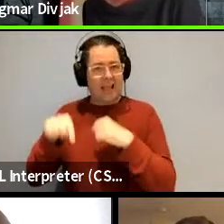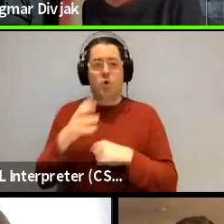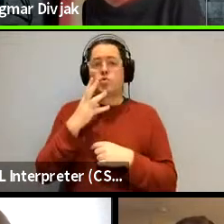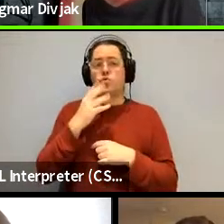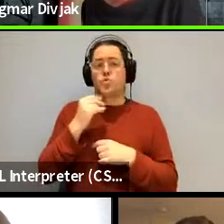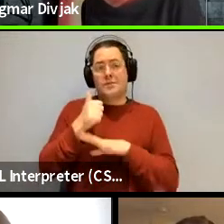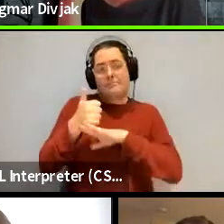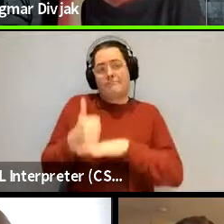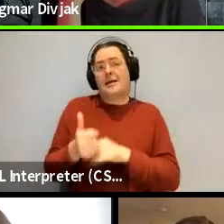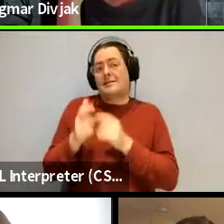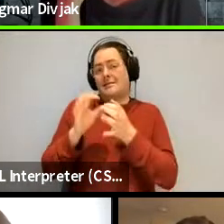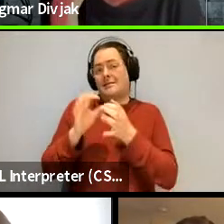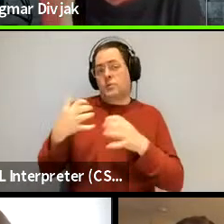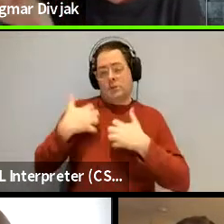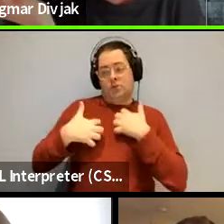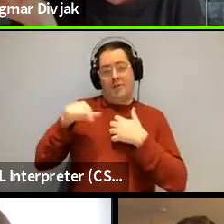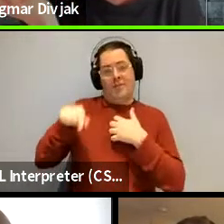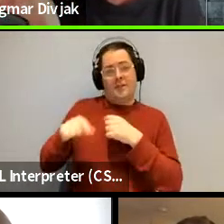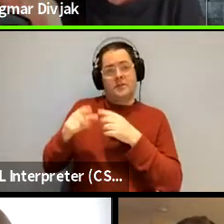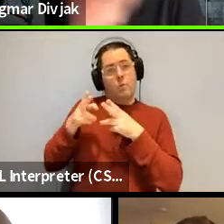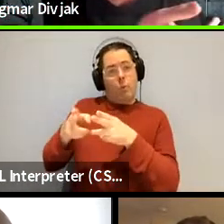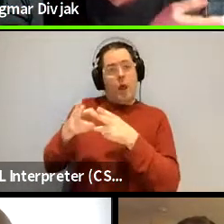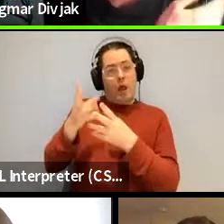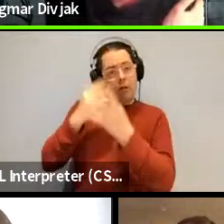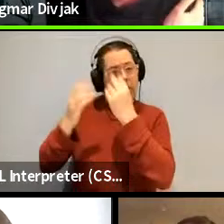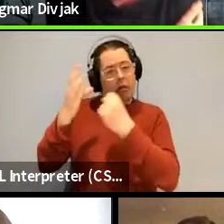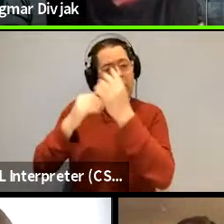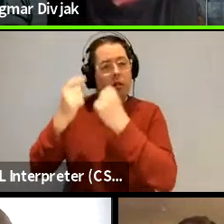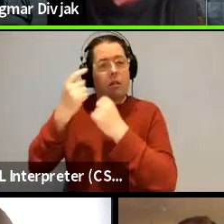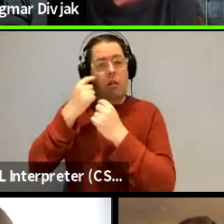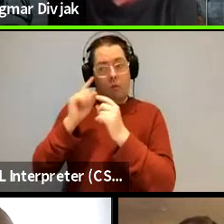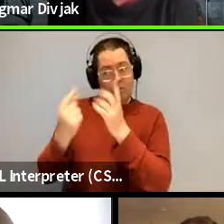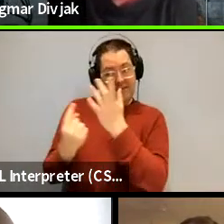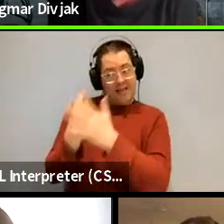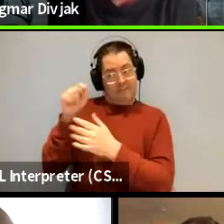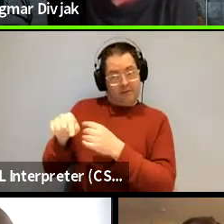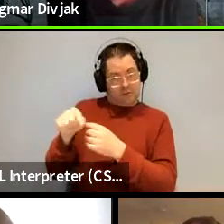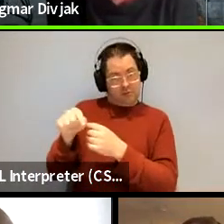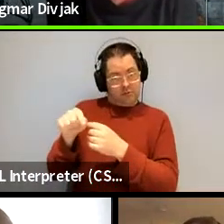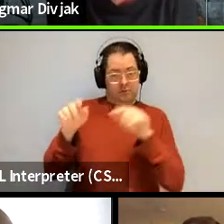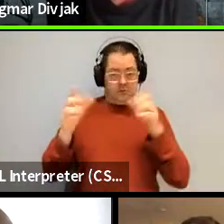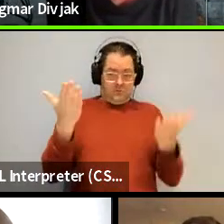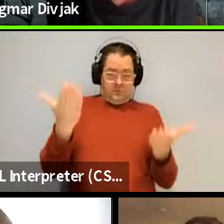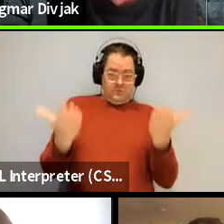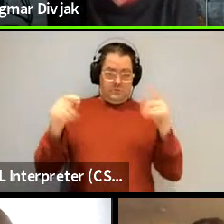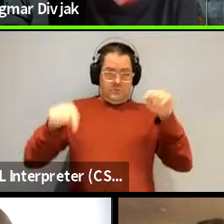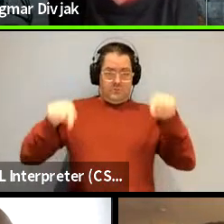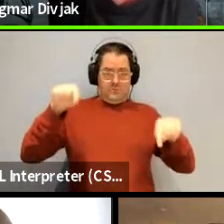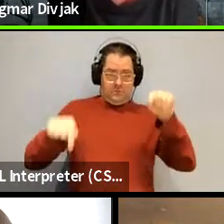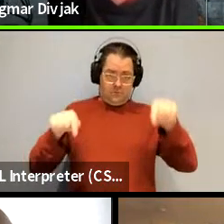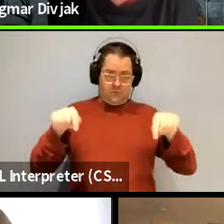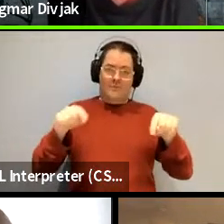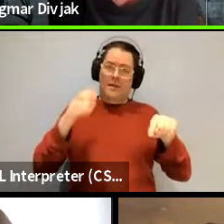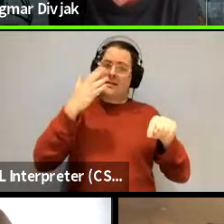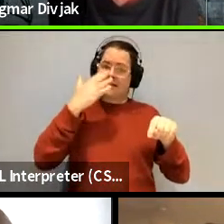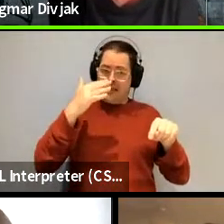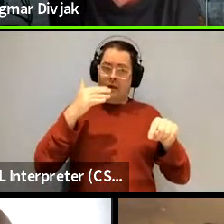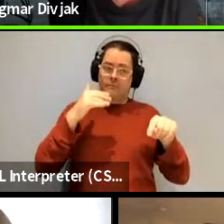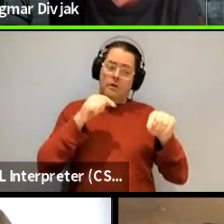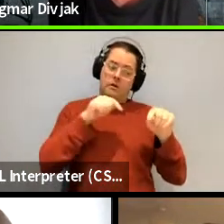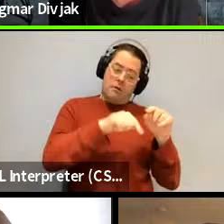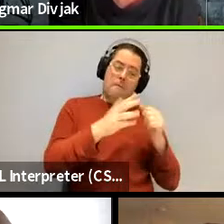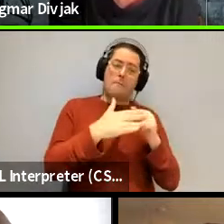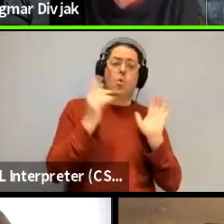and so we've compared how this model compares to what we can do with memory-based learning and we've generally found that although this model is much